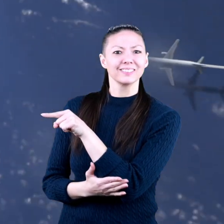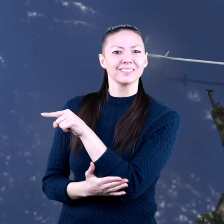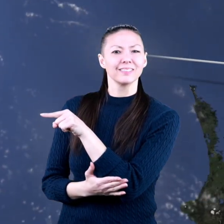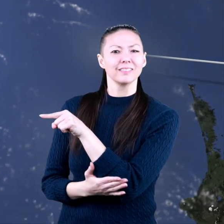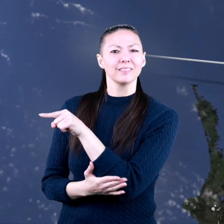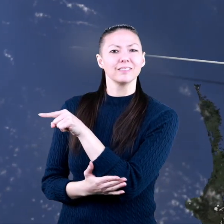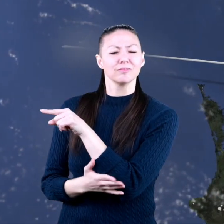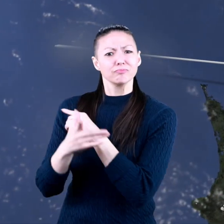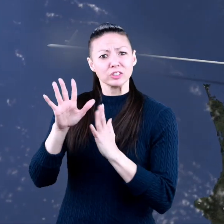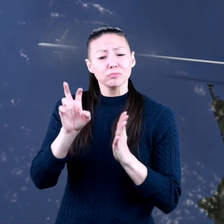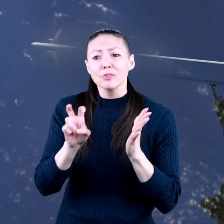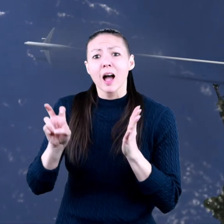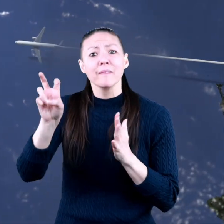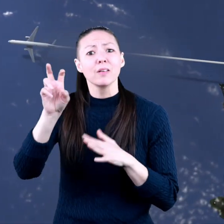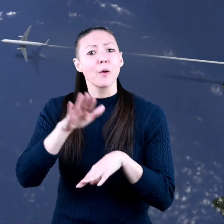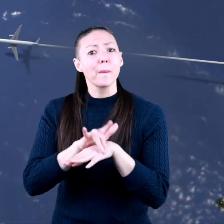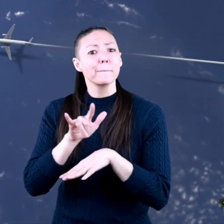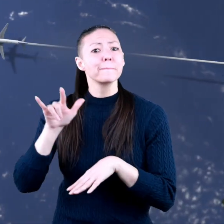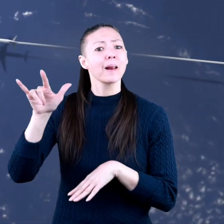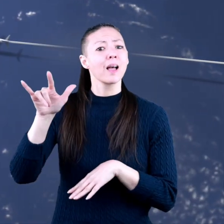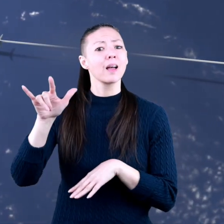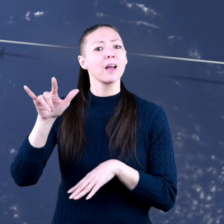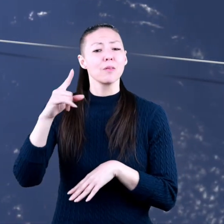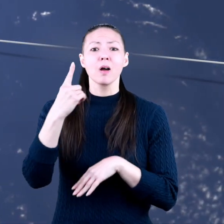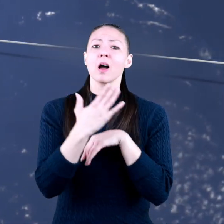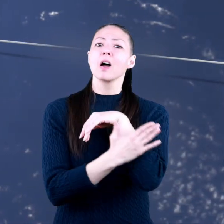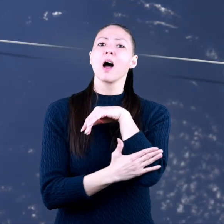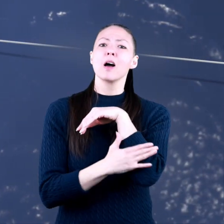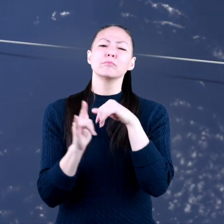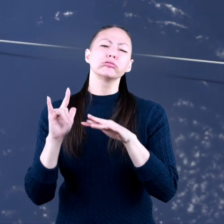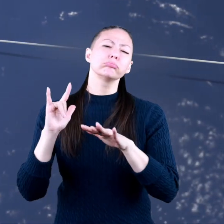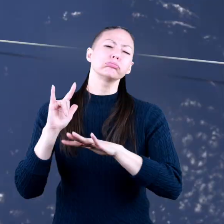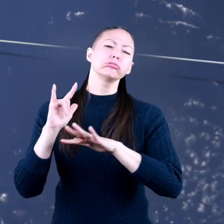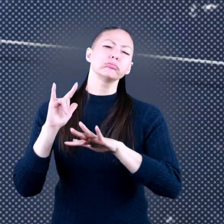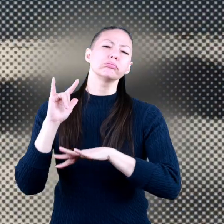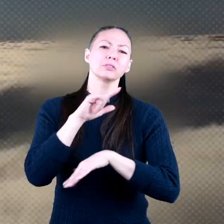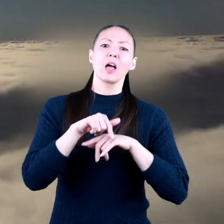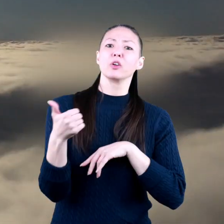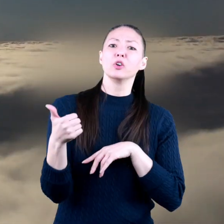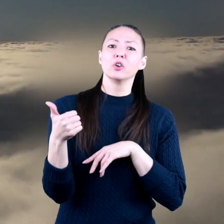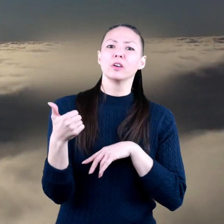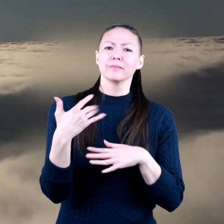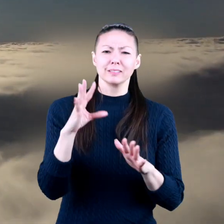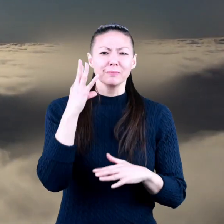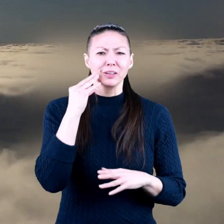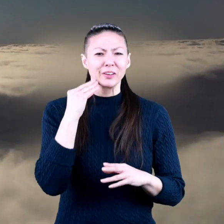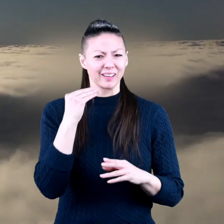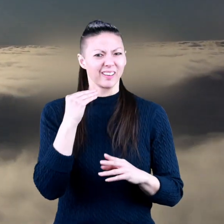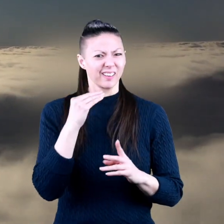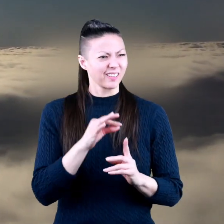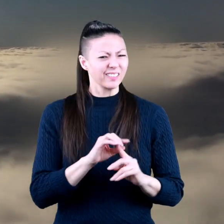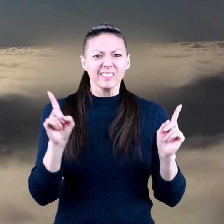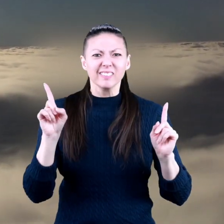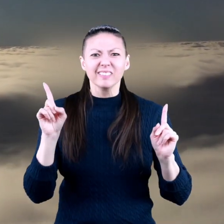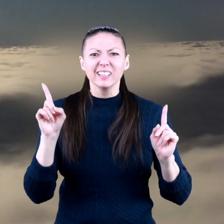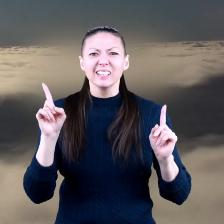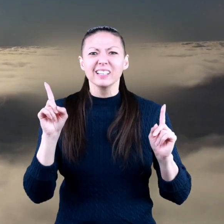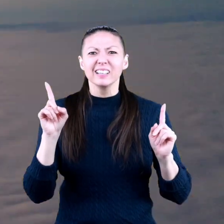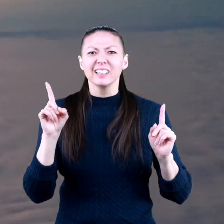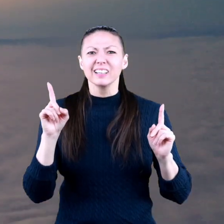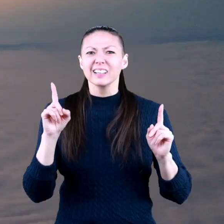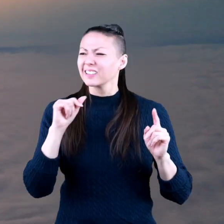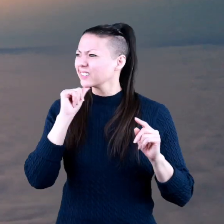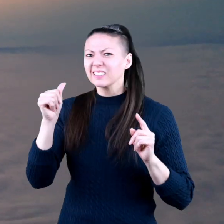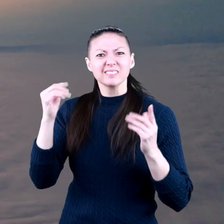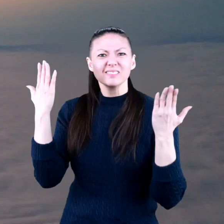If you have ever traveled on an airplane from one country to another, you might have had the unique experience of never having